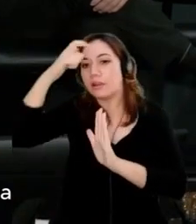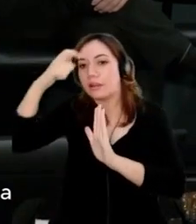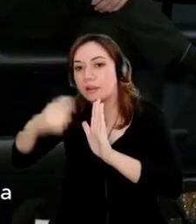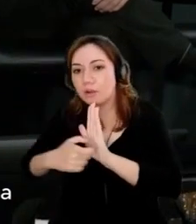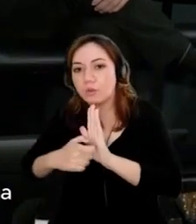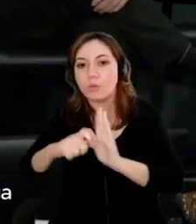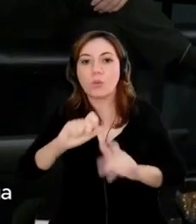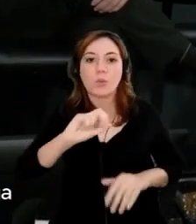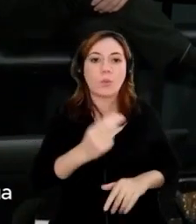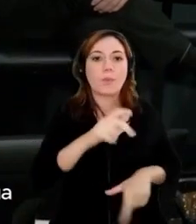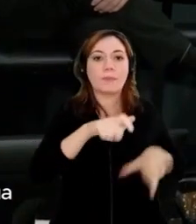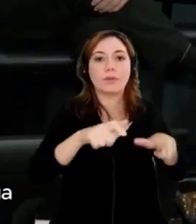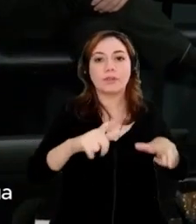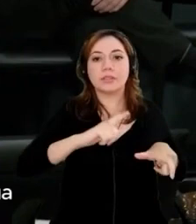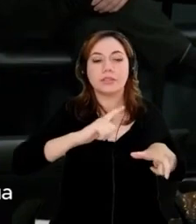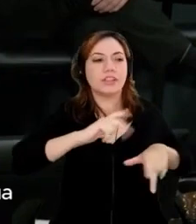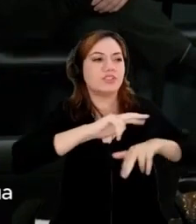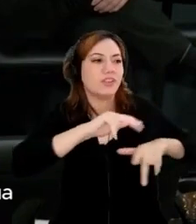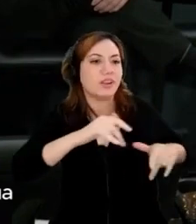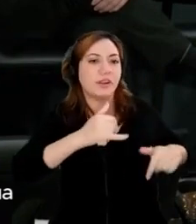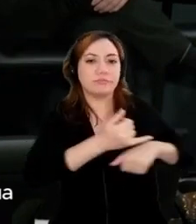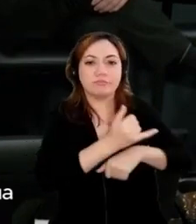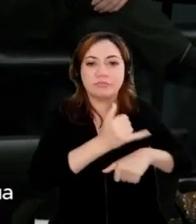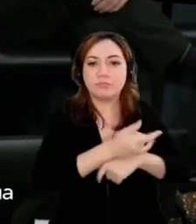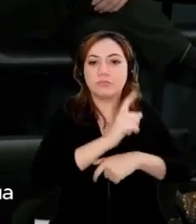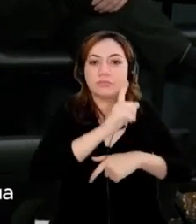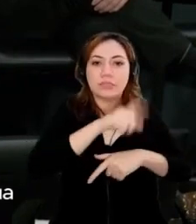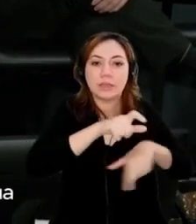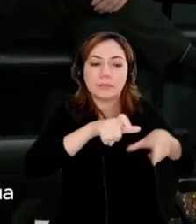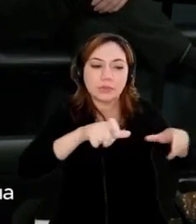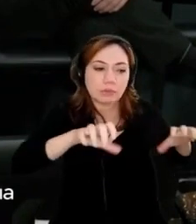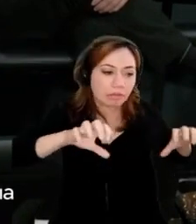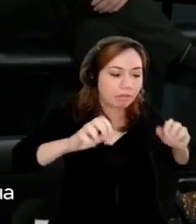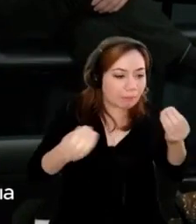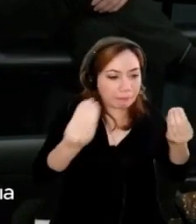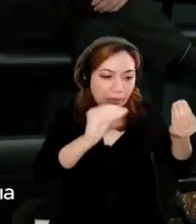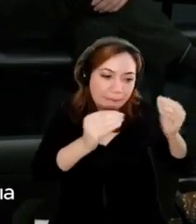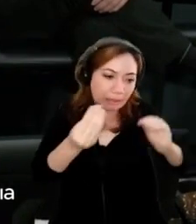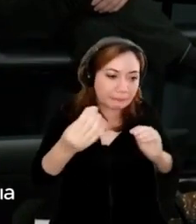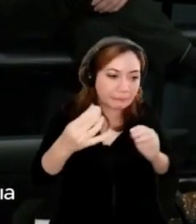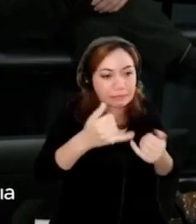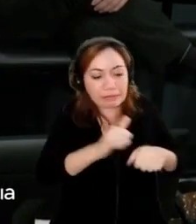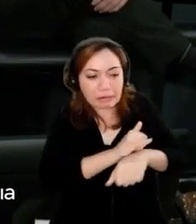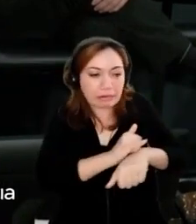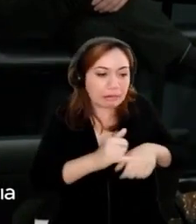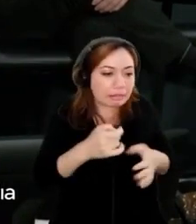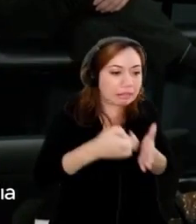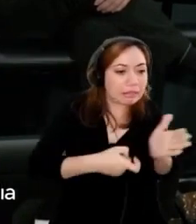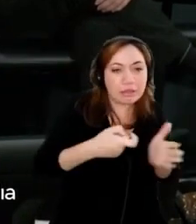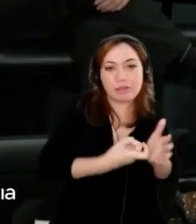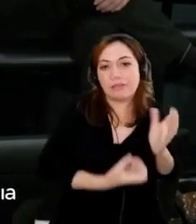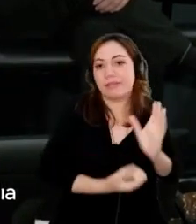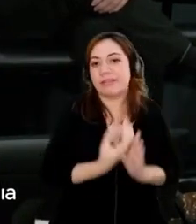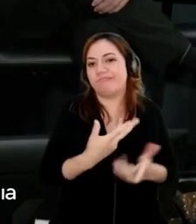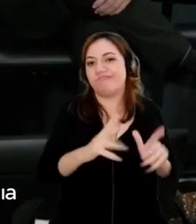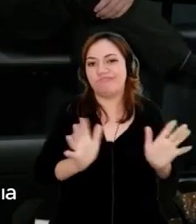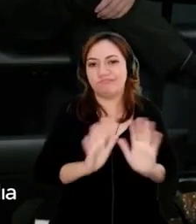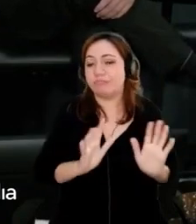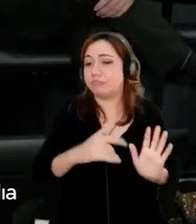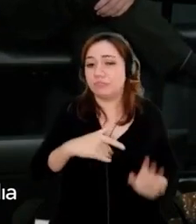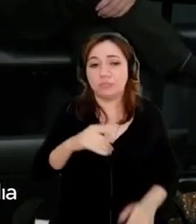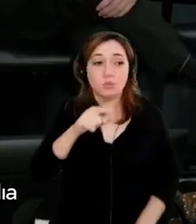partners that they've cobbled together in order to formulate something. And so to your point, just do it, but